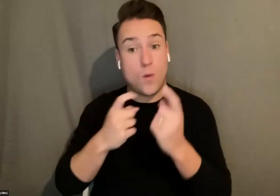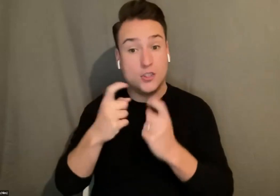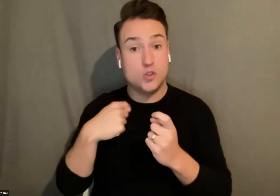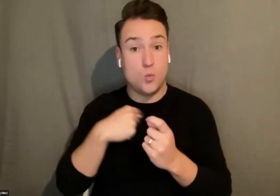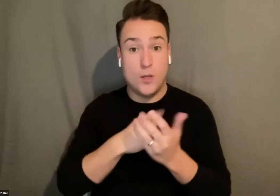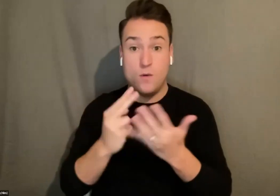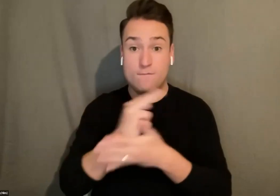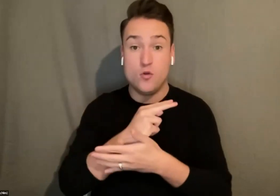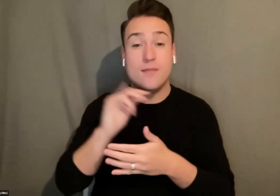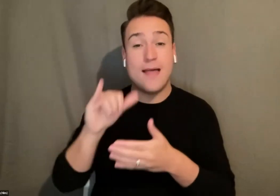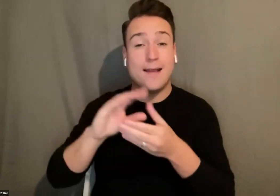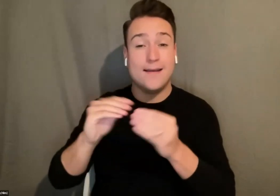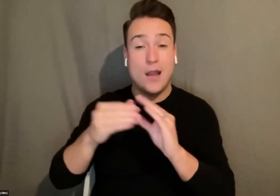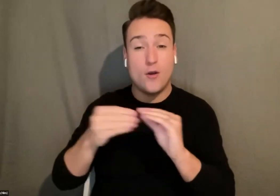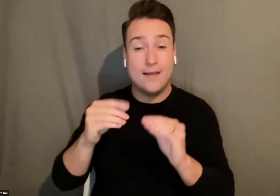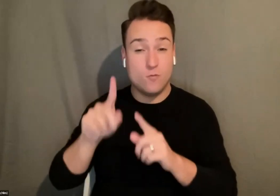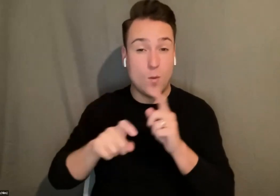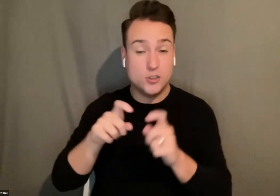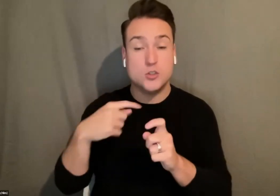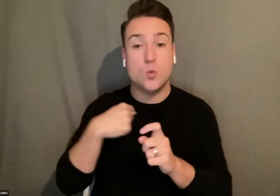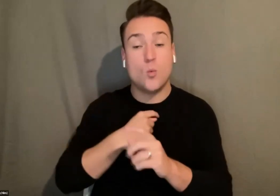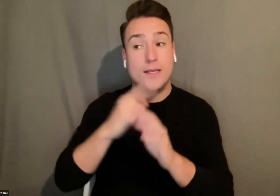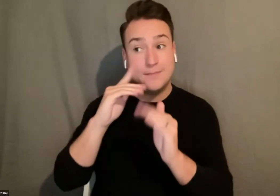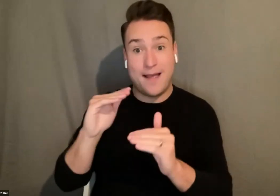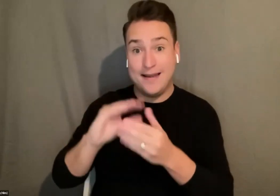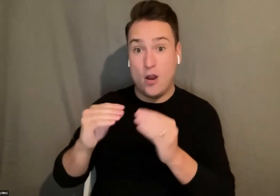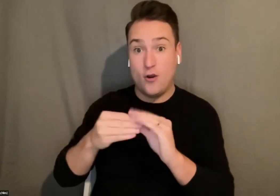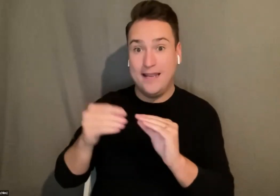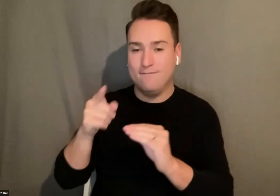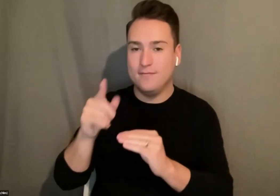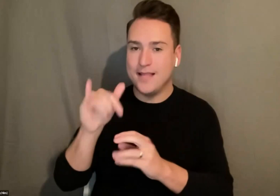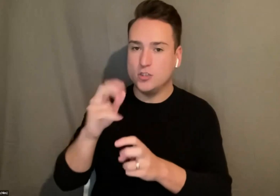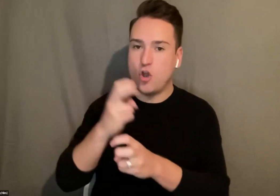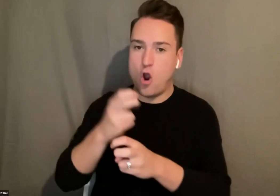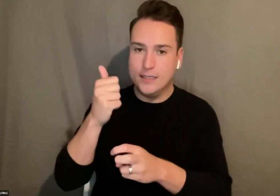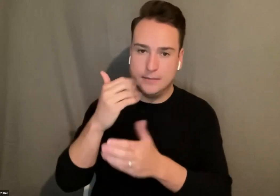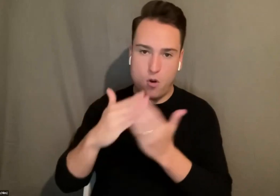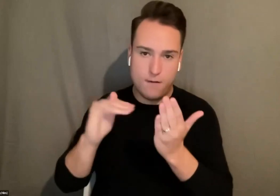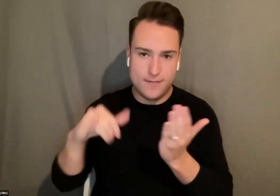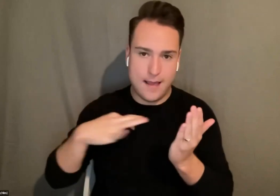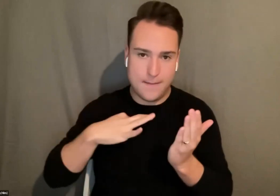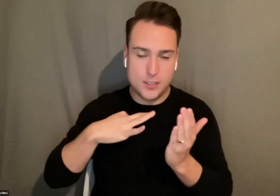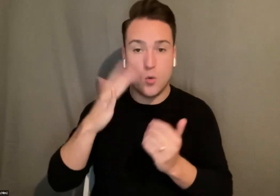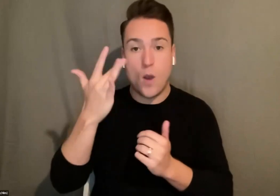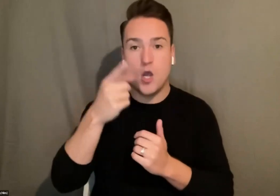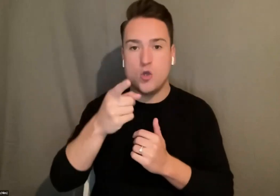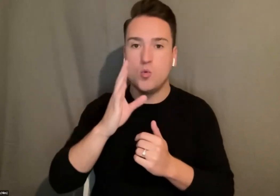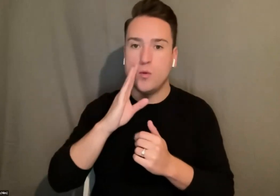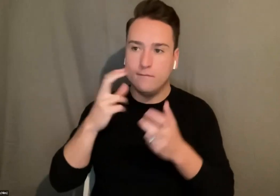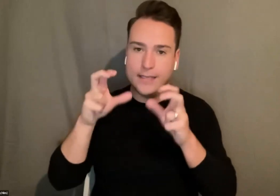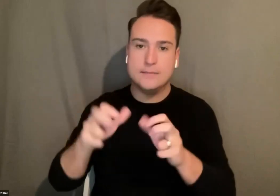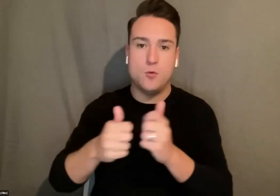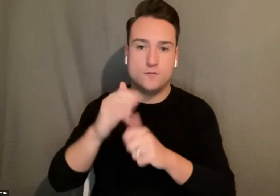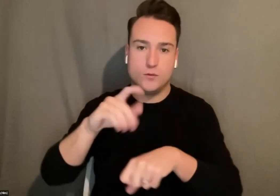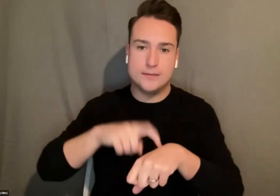over the narrative questions we anticipate that being the hardest part of the application that is where you will spend most of your time